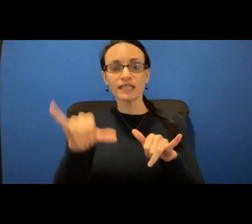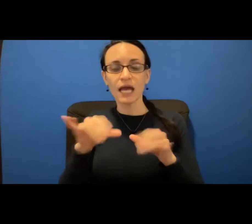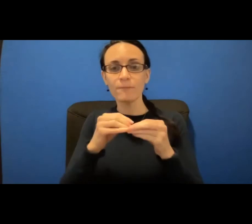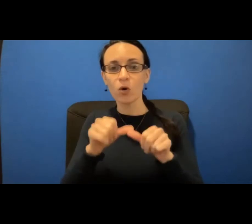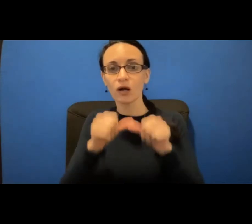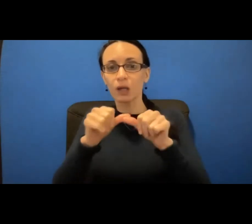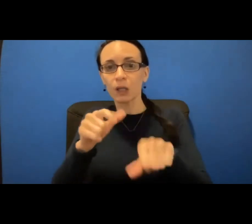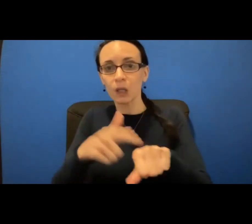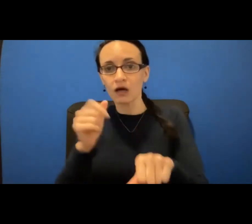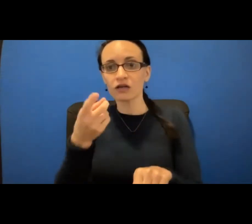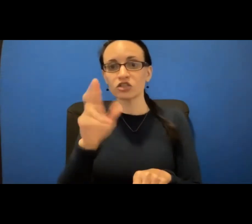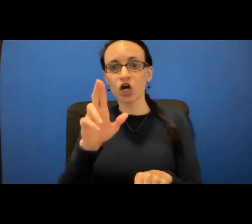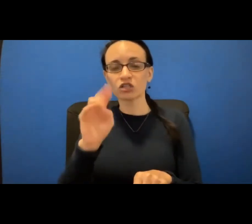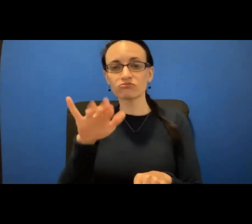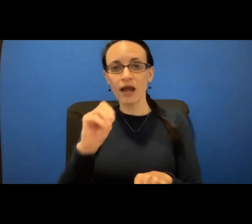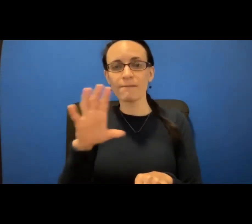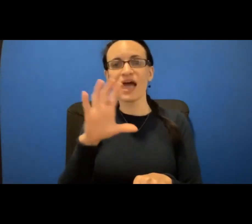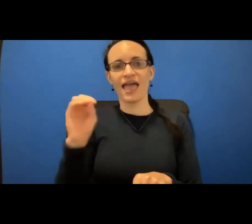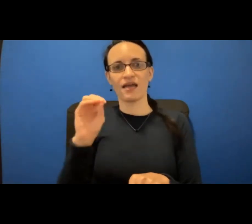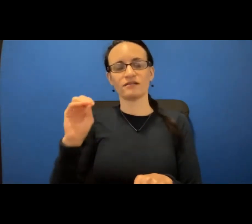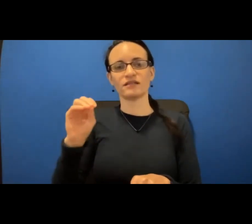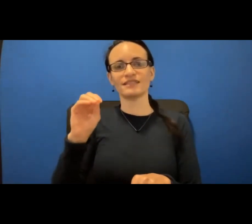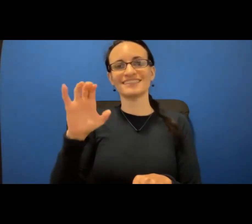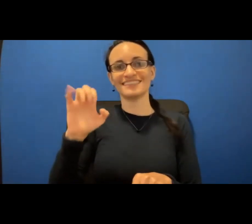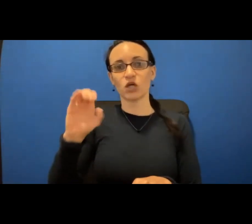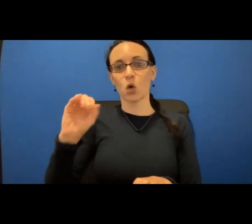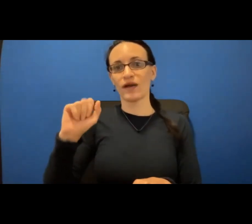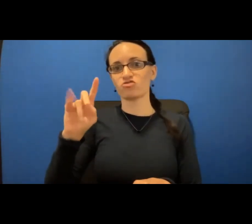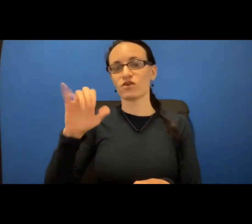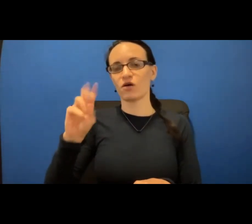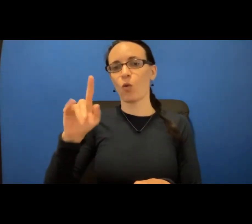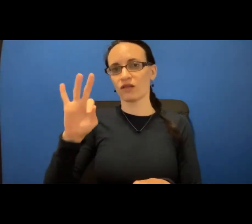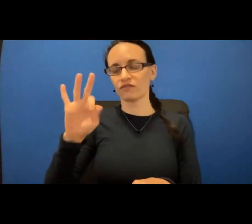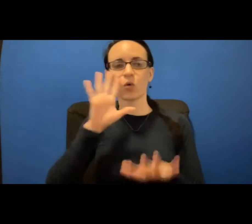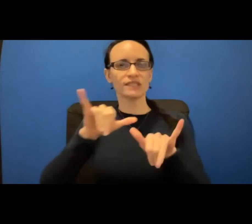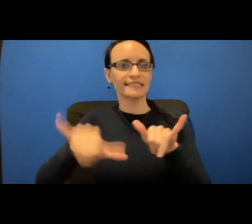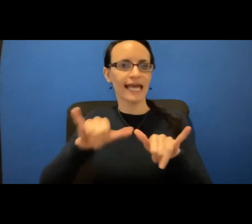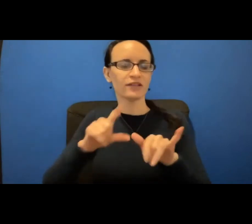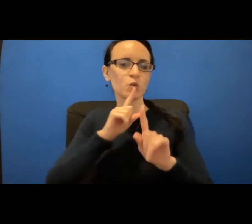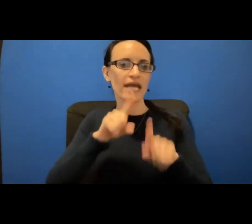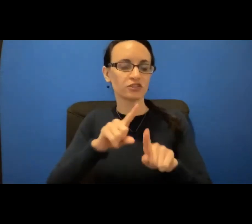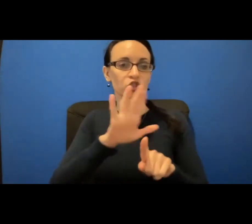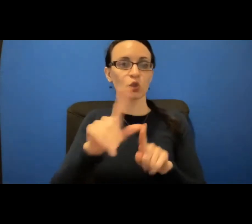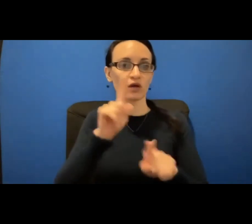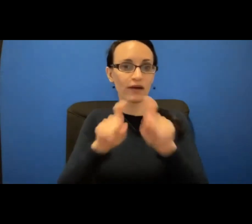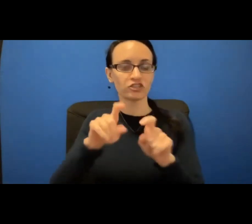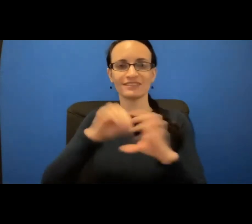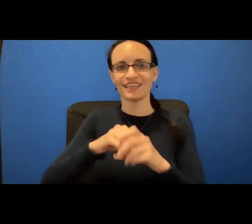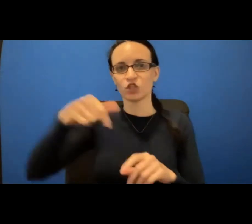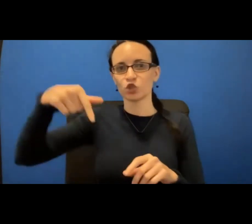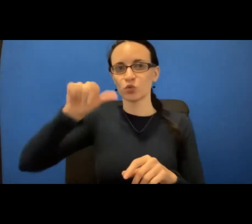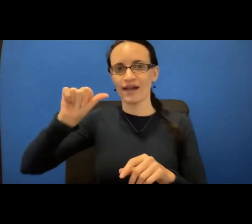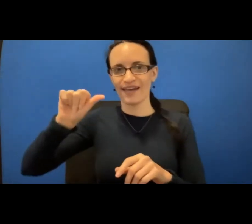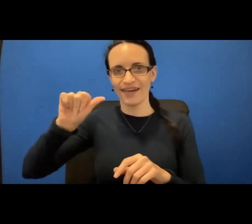Dr. Brehm and Brehm CEO Andrea Wolf will remain here to answer a few more of your questions in the Q&A box. So remember, if you have some,